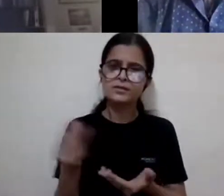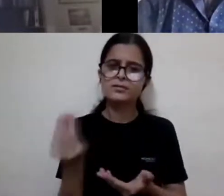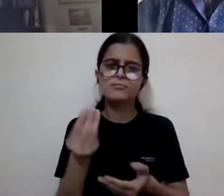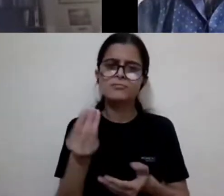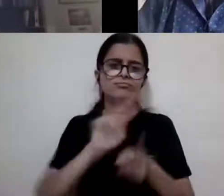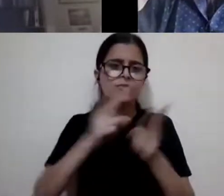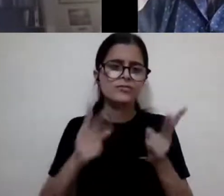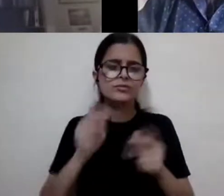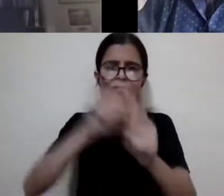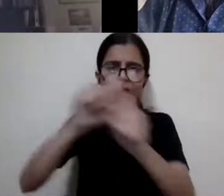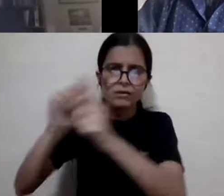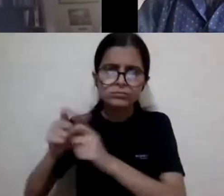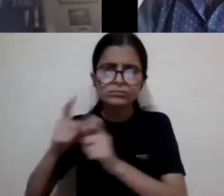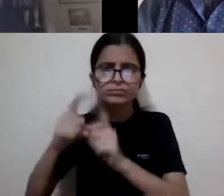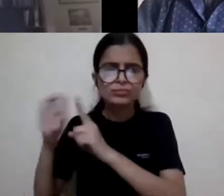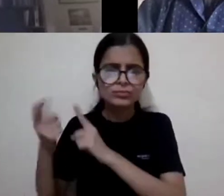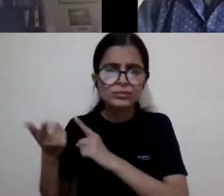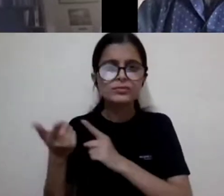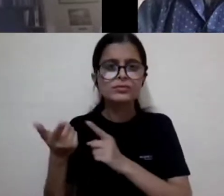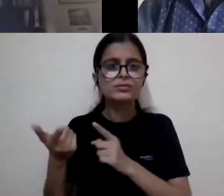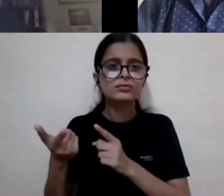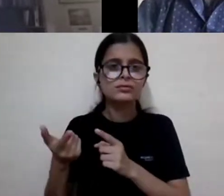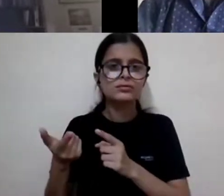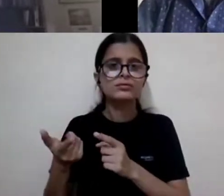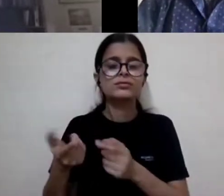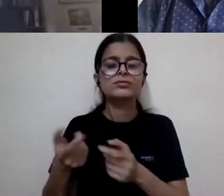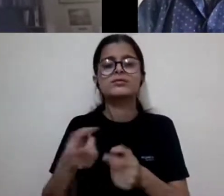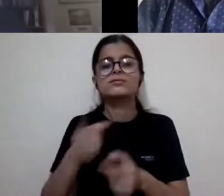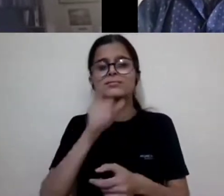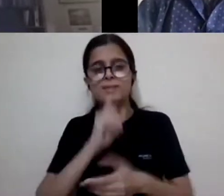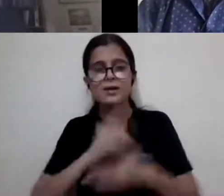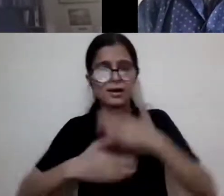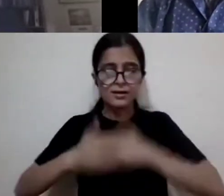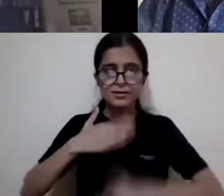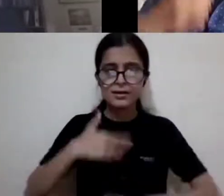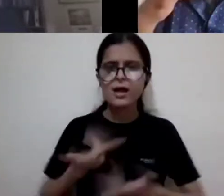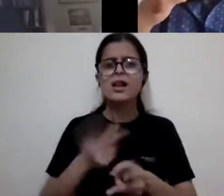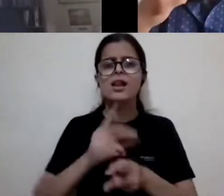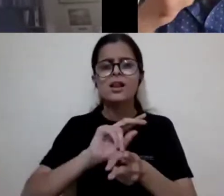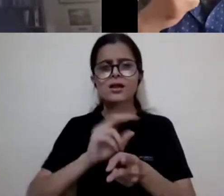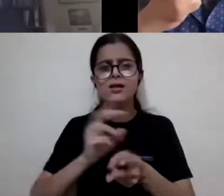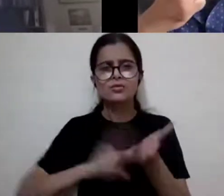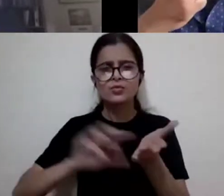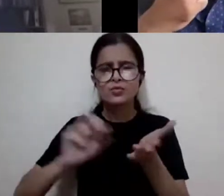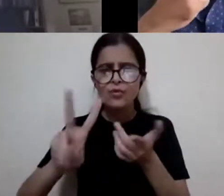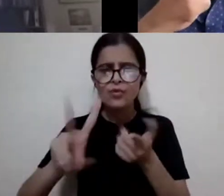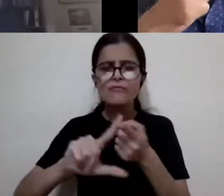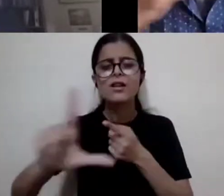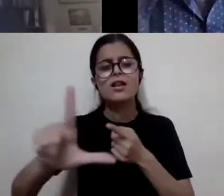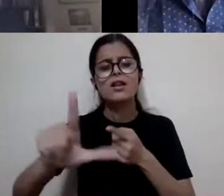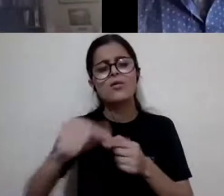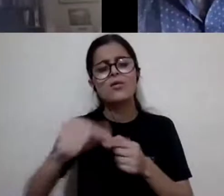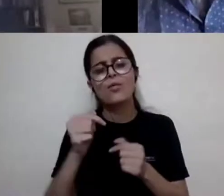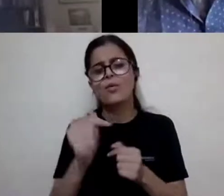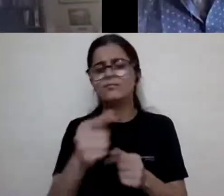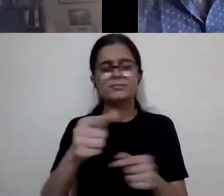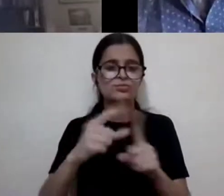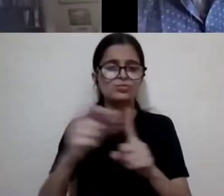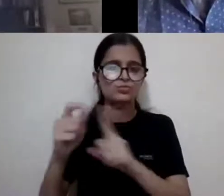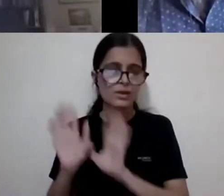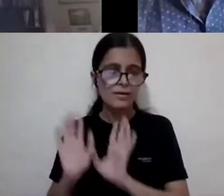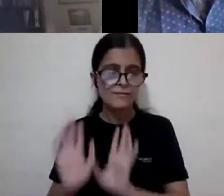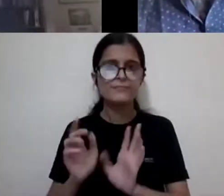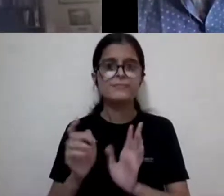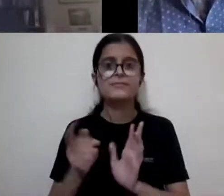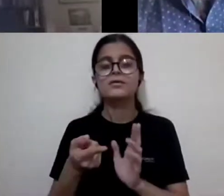works, he also has a memoir, it's called My Sense of Silence, and a novel called The Sonnets. He is also the co-founder of the